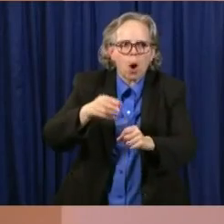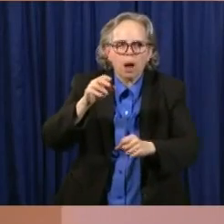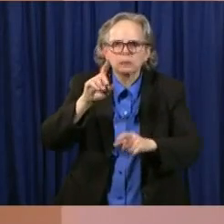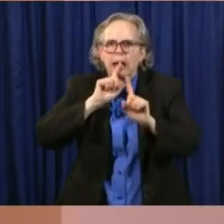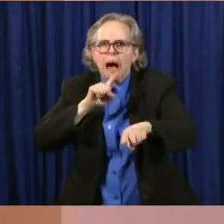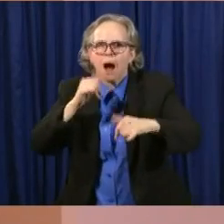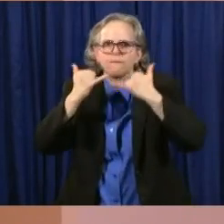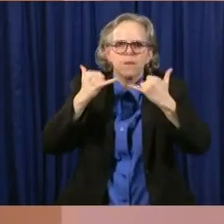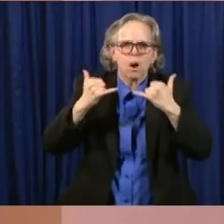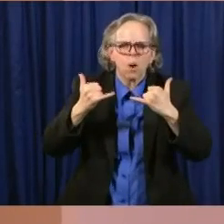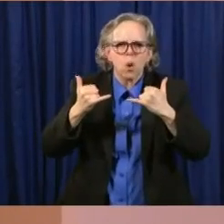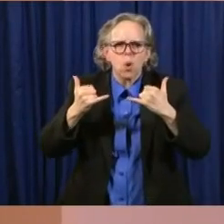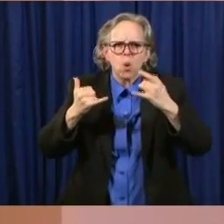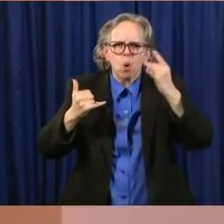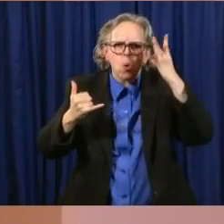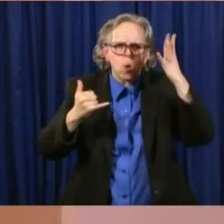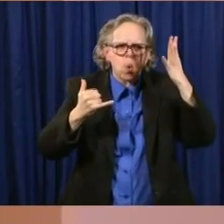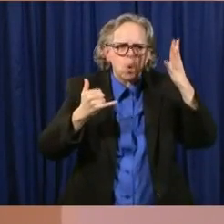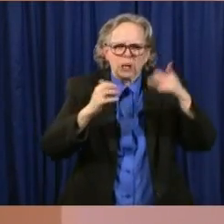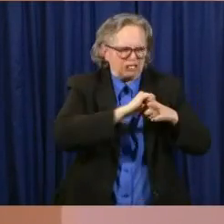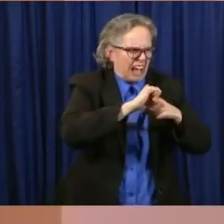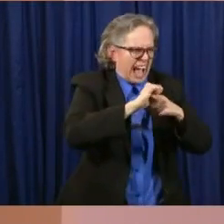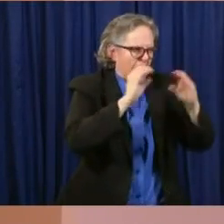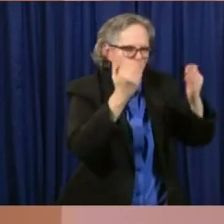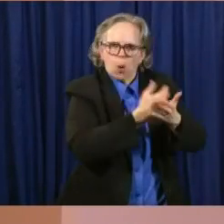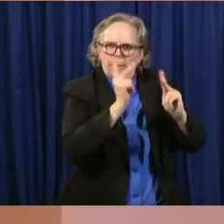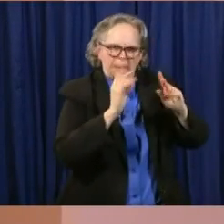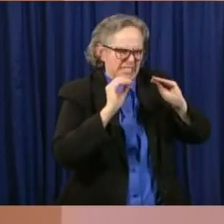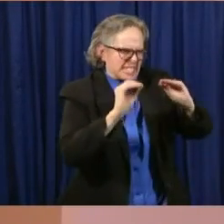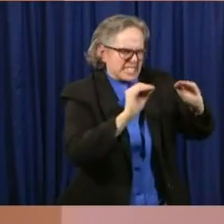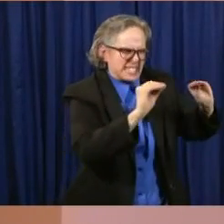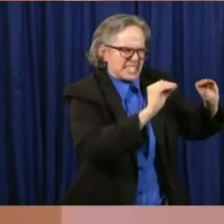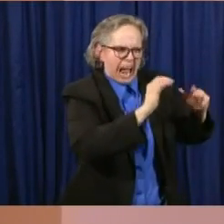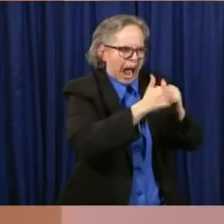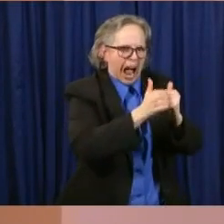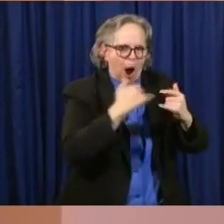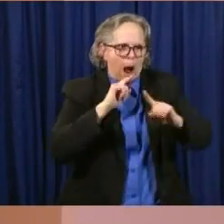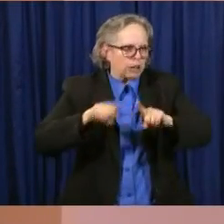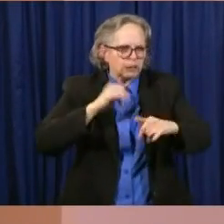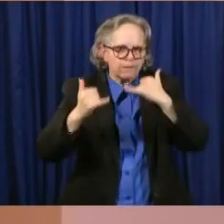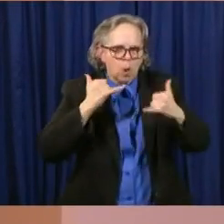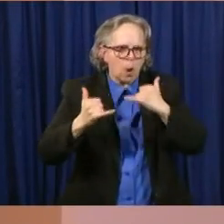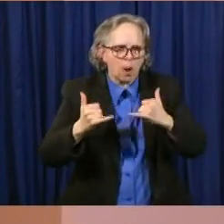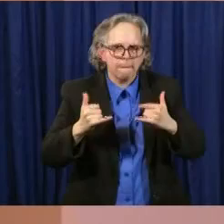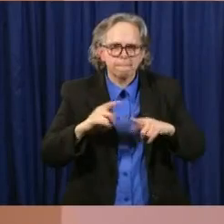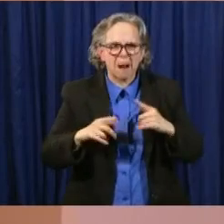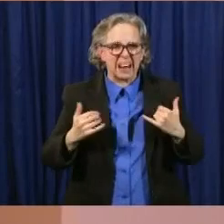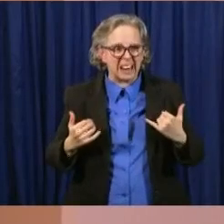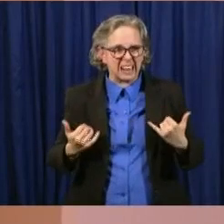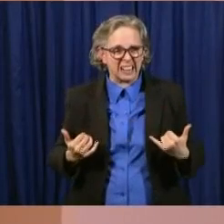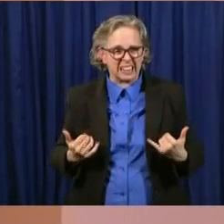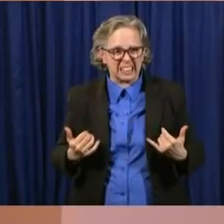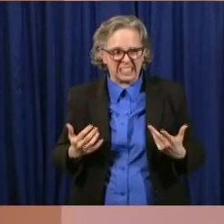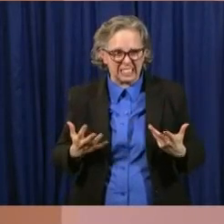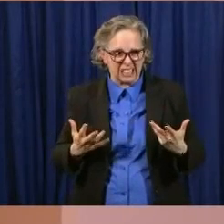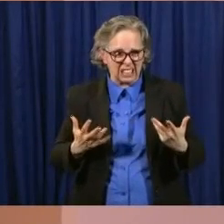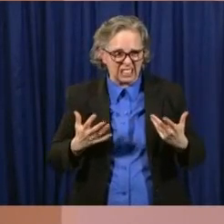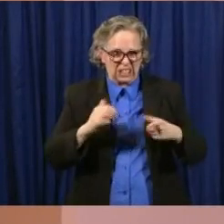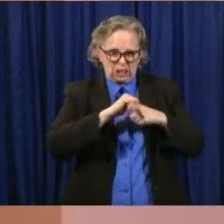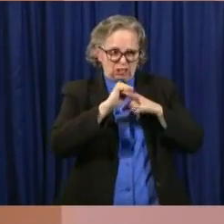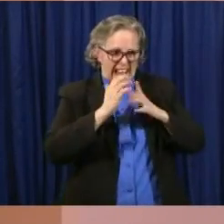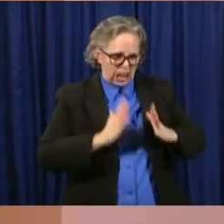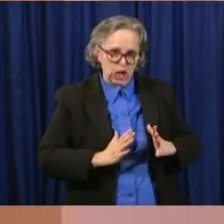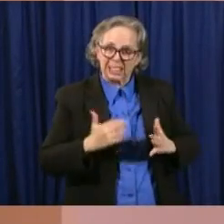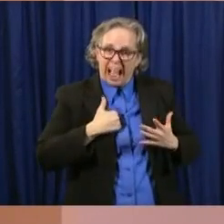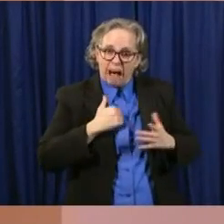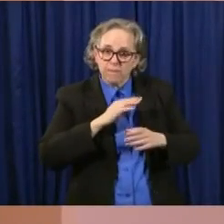up new people as fast as they can, but they have a limited number of trainers and a limited number of, of